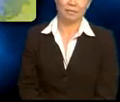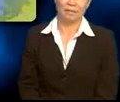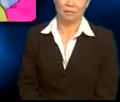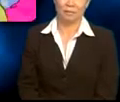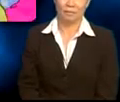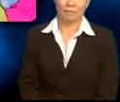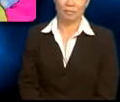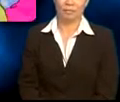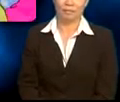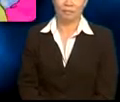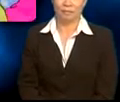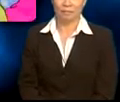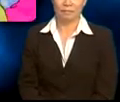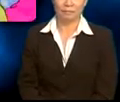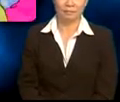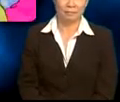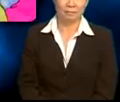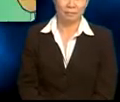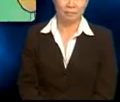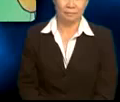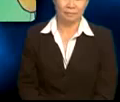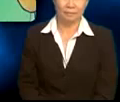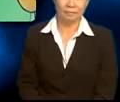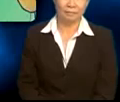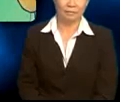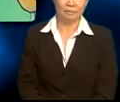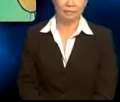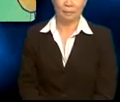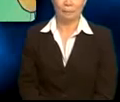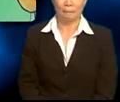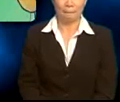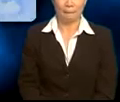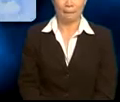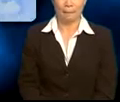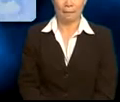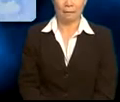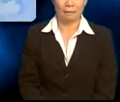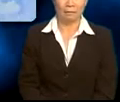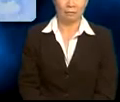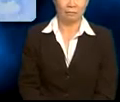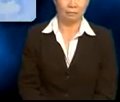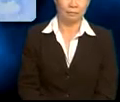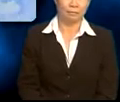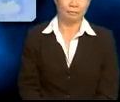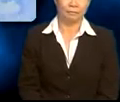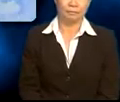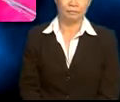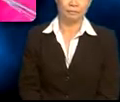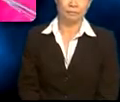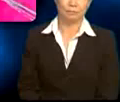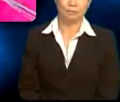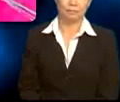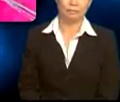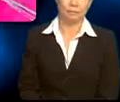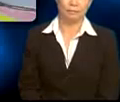listen to the song Put your hands together and just sing along. So